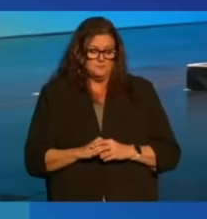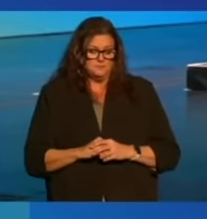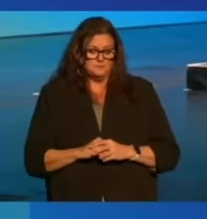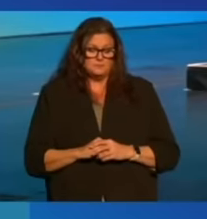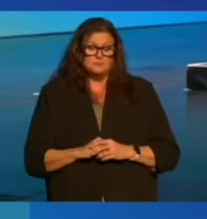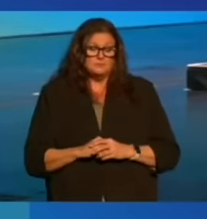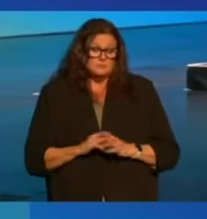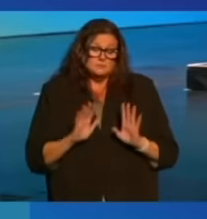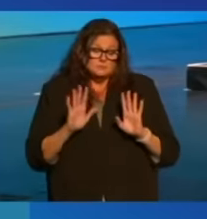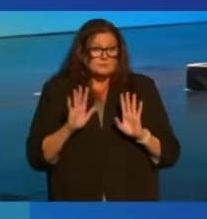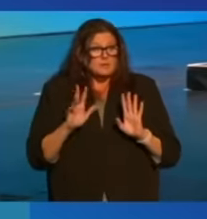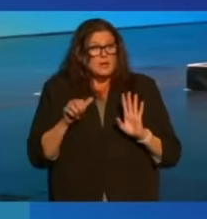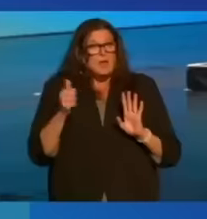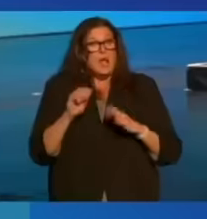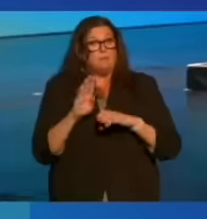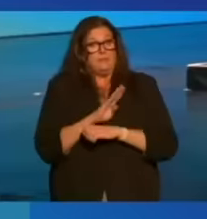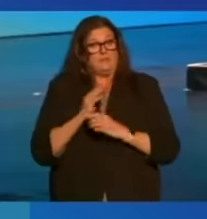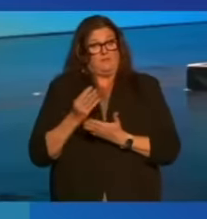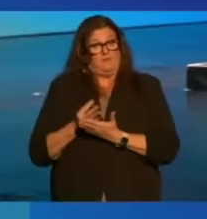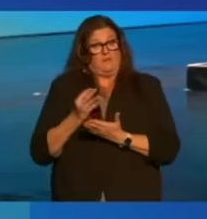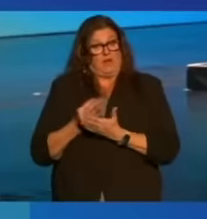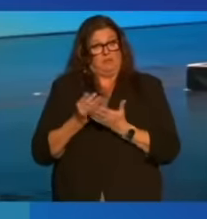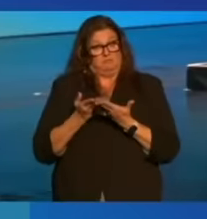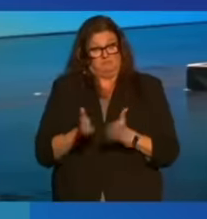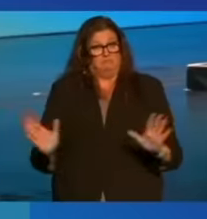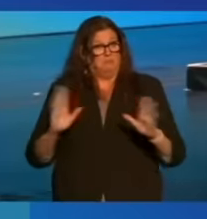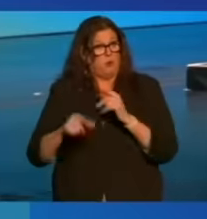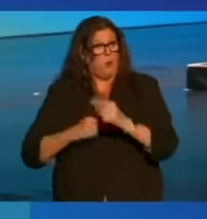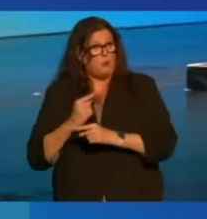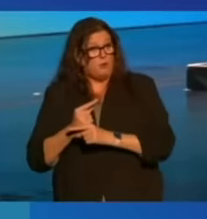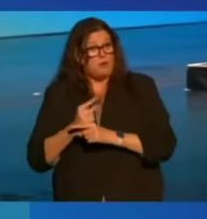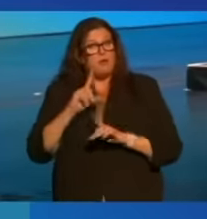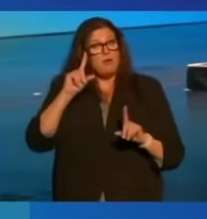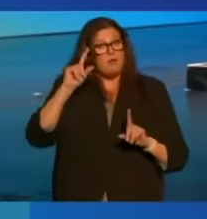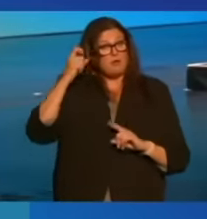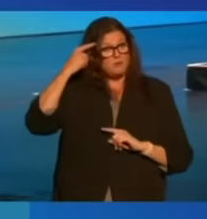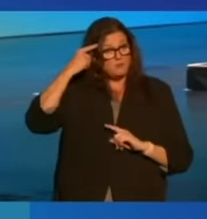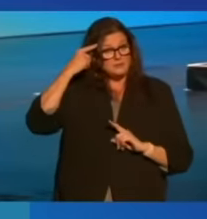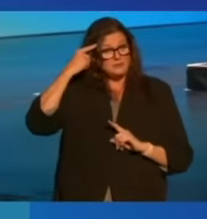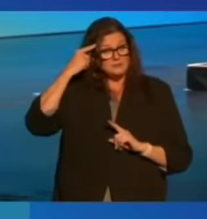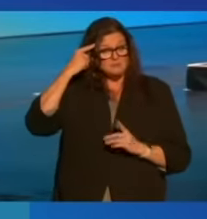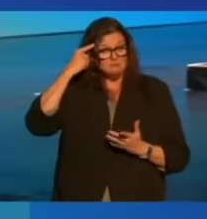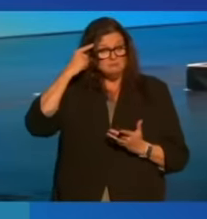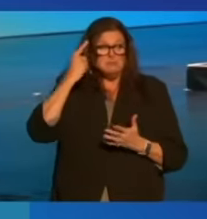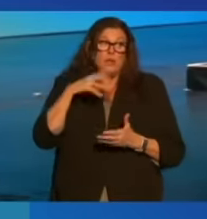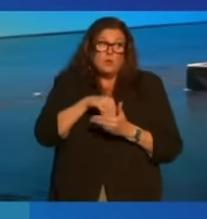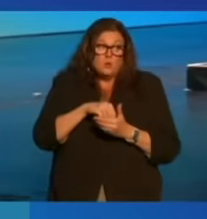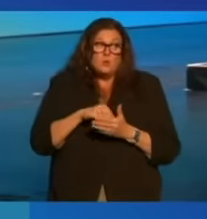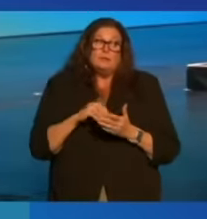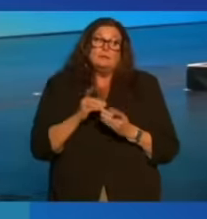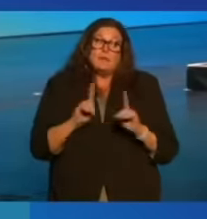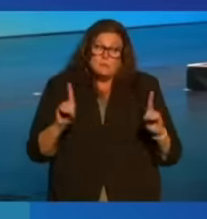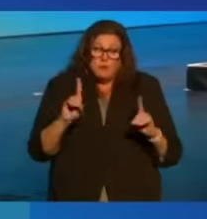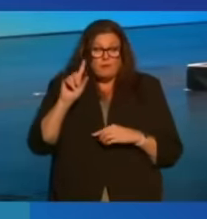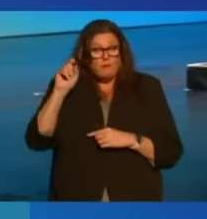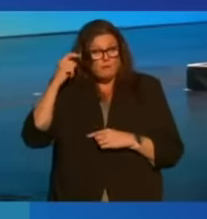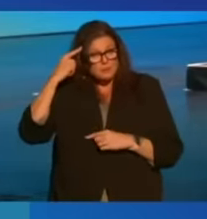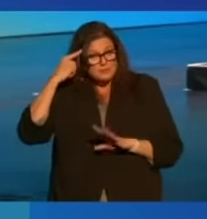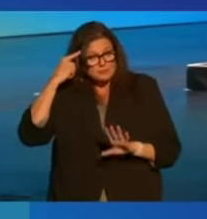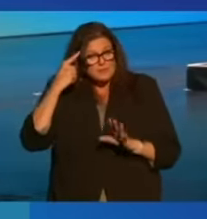The other thing is that as business and finance went global, governments, including democratic governments,